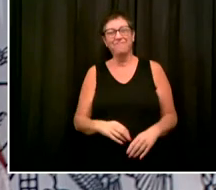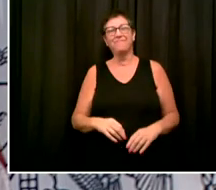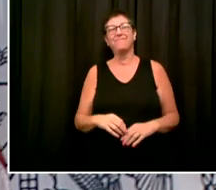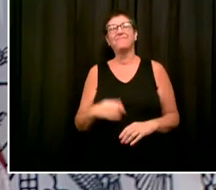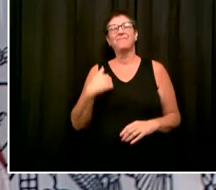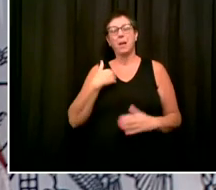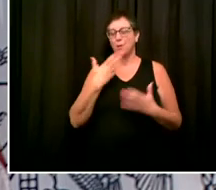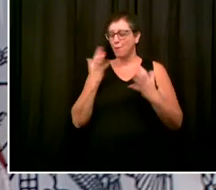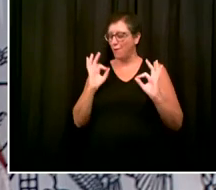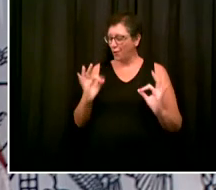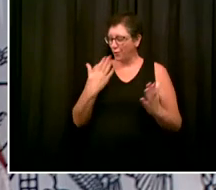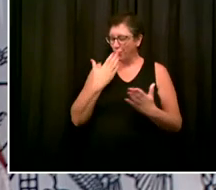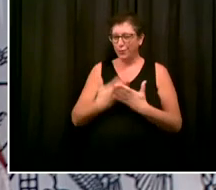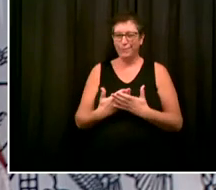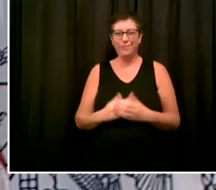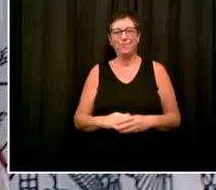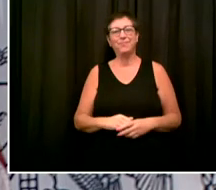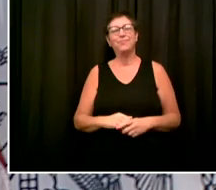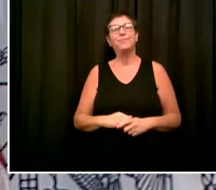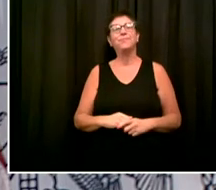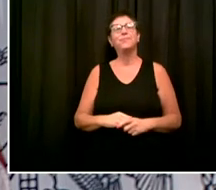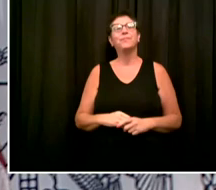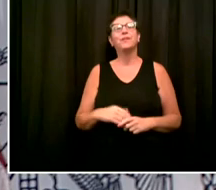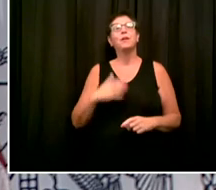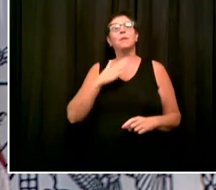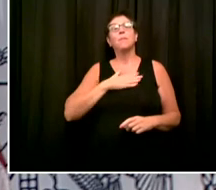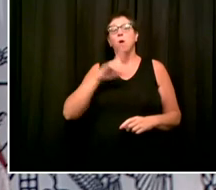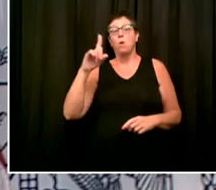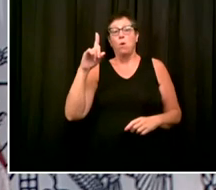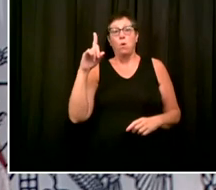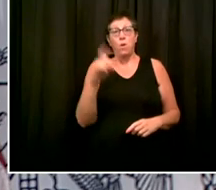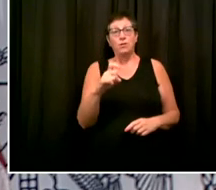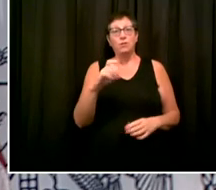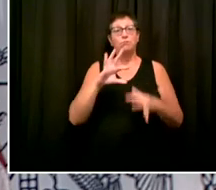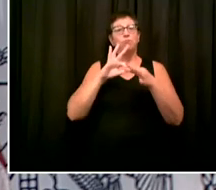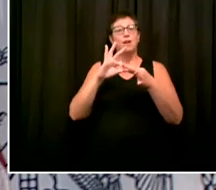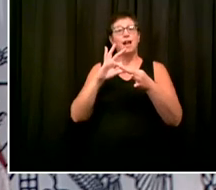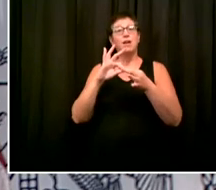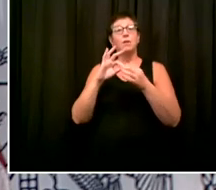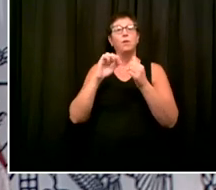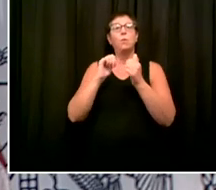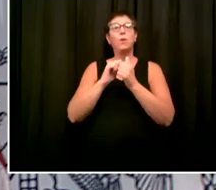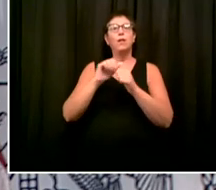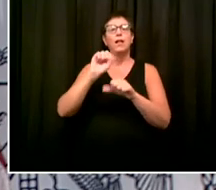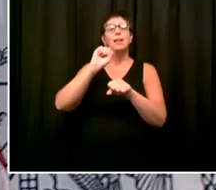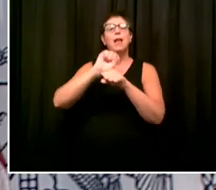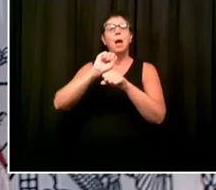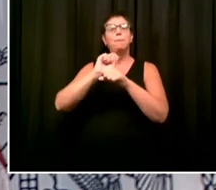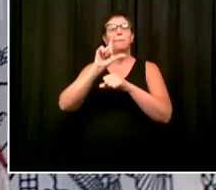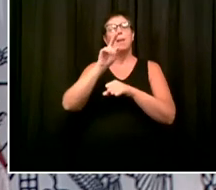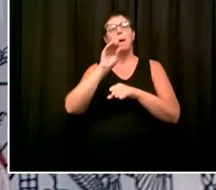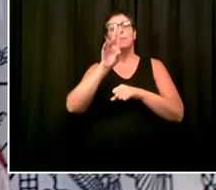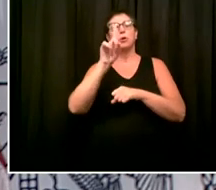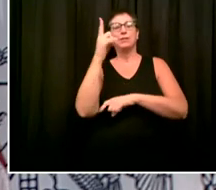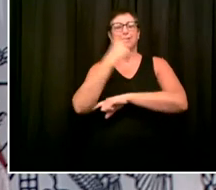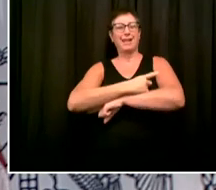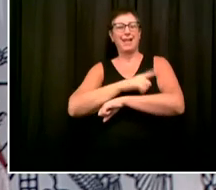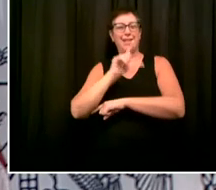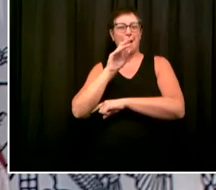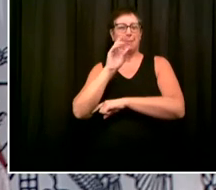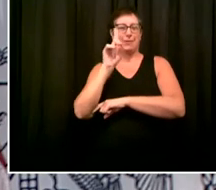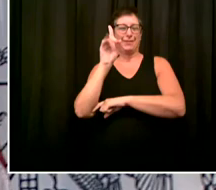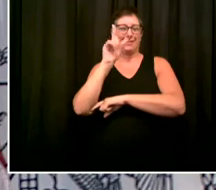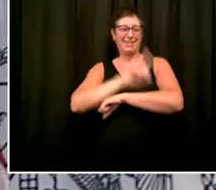My question involves the upcoming Labor Day weekend. There won't be a West Indian